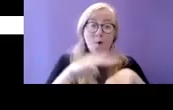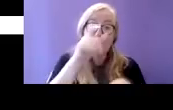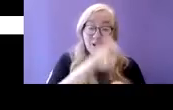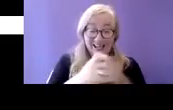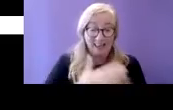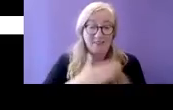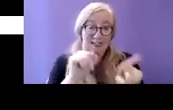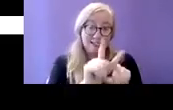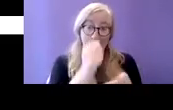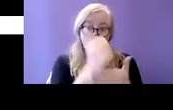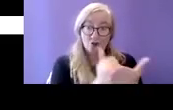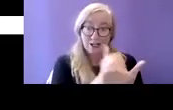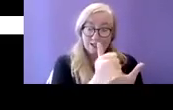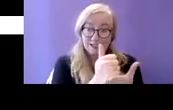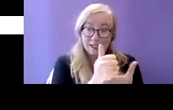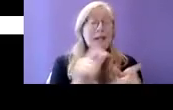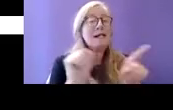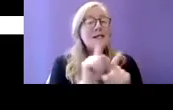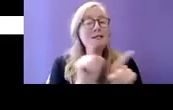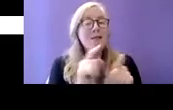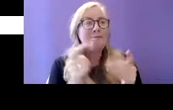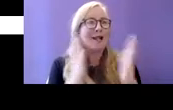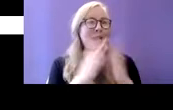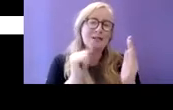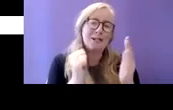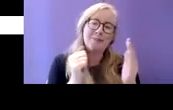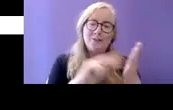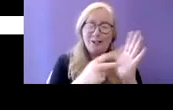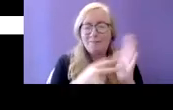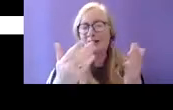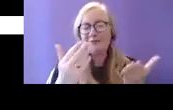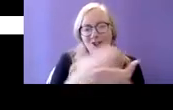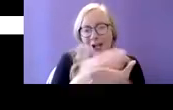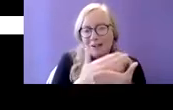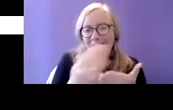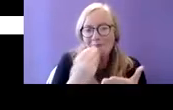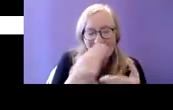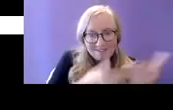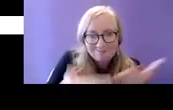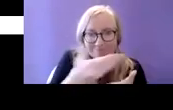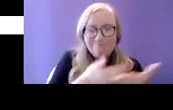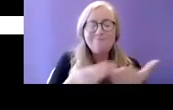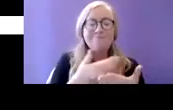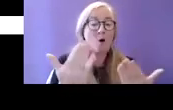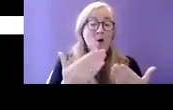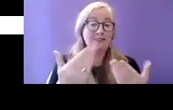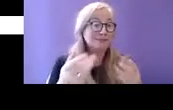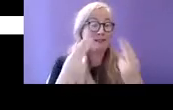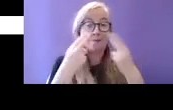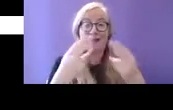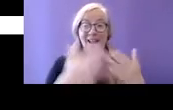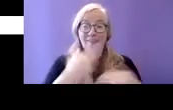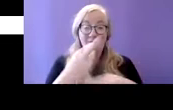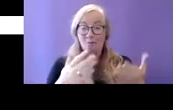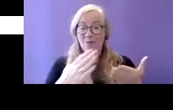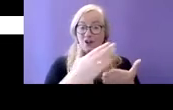arrangements such as sharing meals together or sharing a common living room a communal establishment is defined